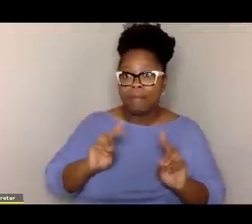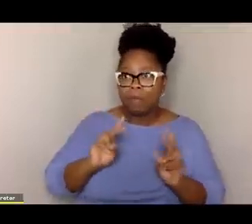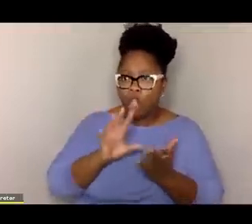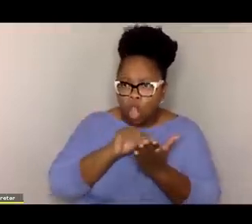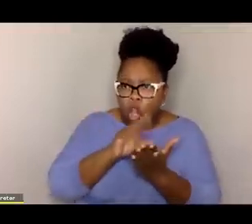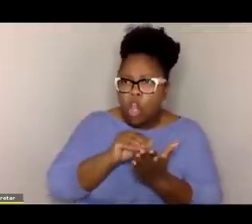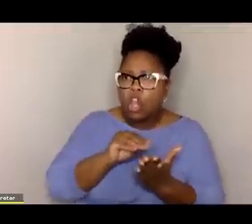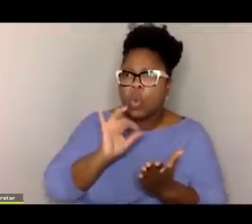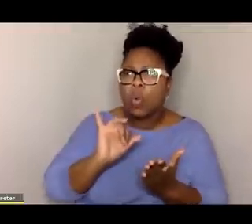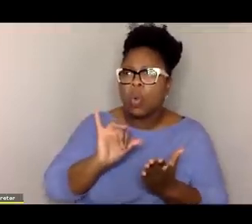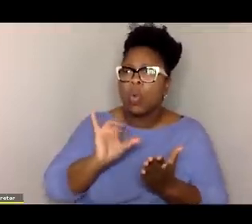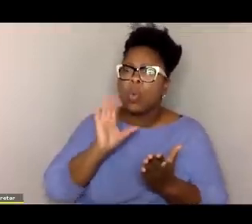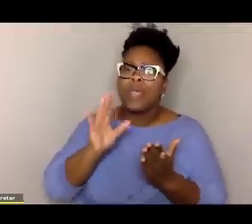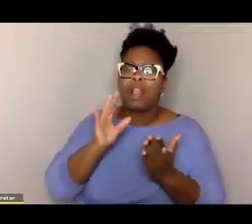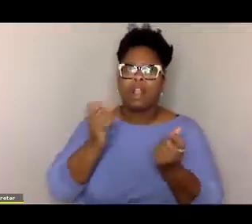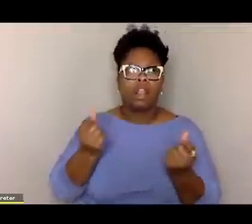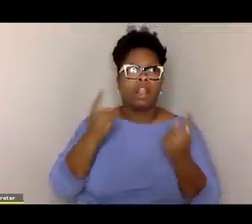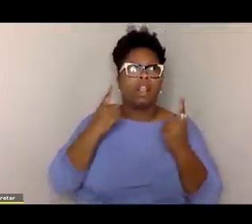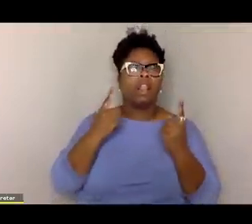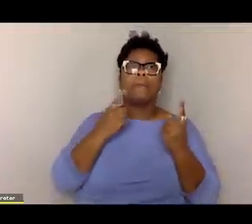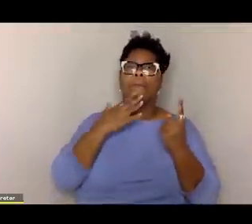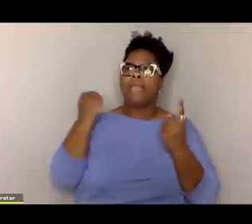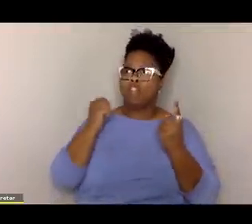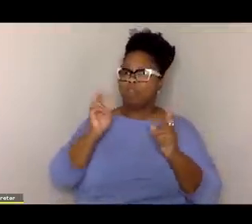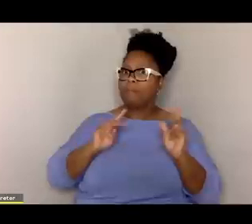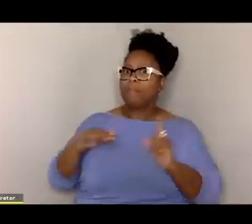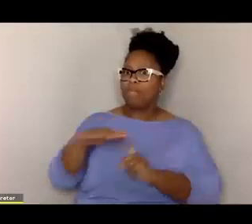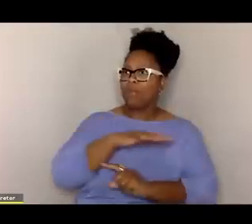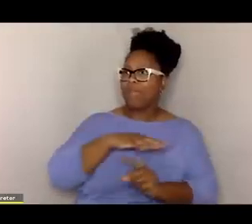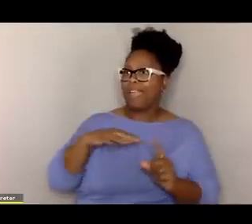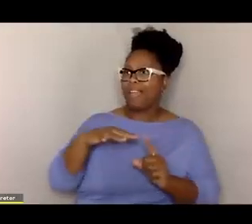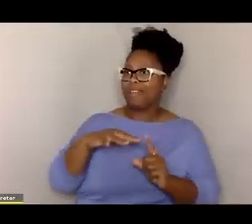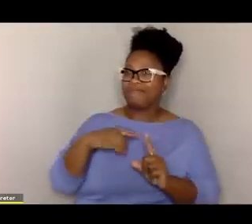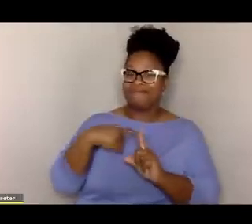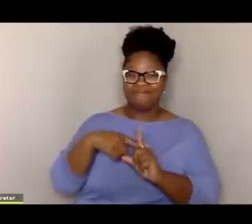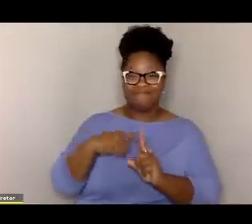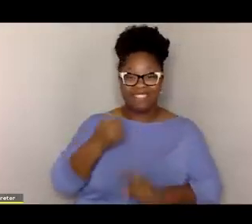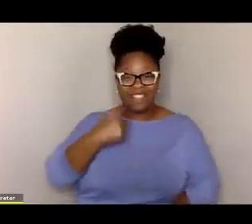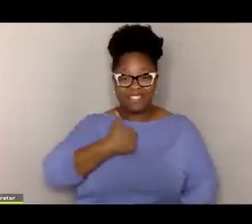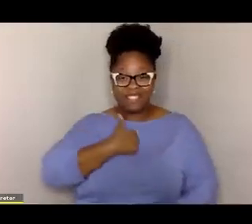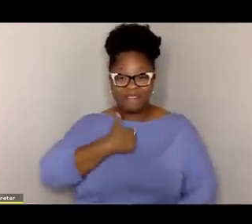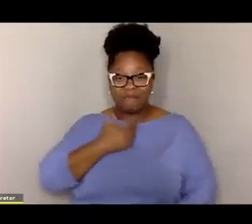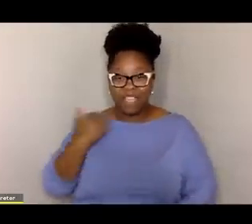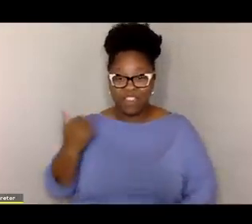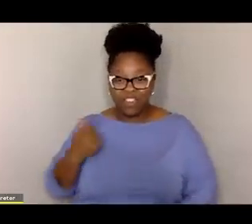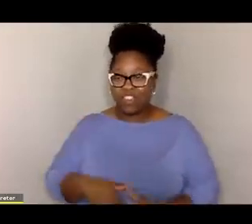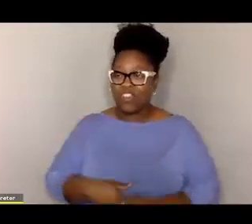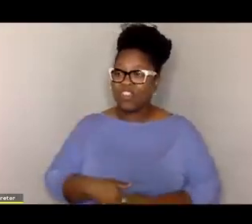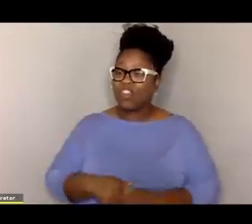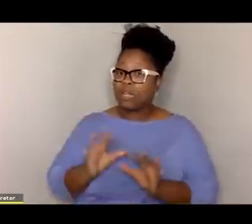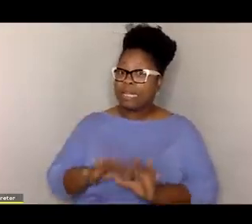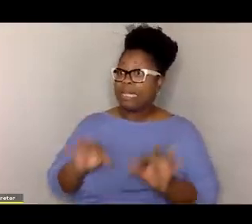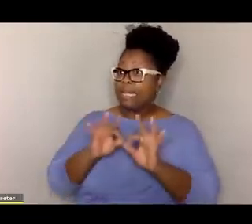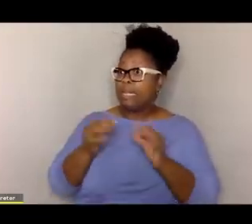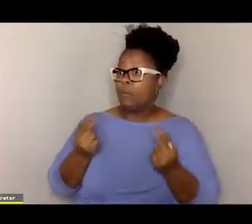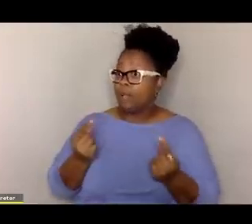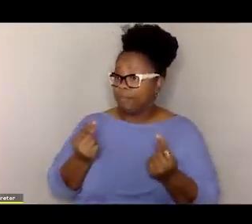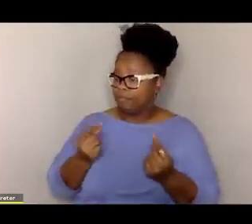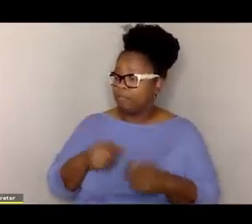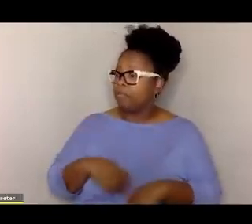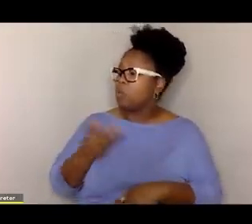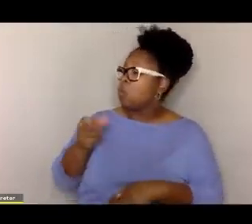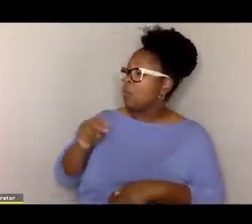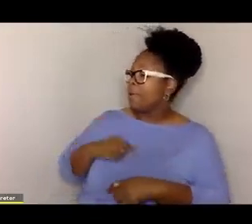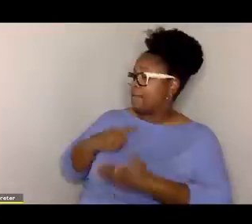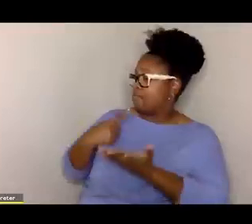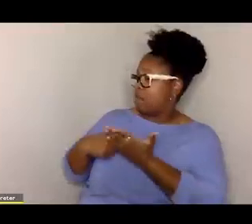really opens up a lot of doors for the way you understand the people around you and yourself. And so the key to this is